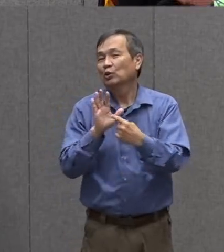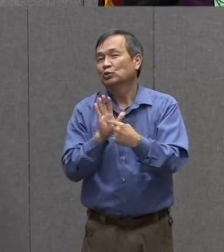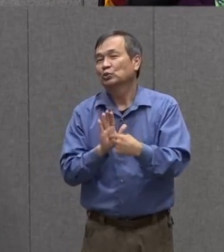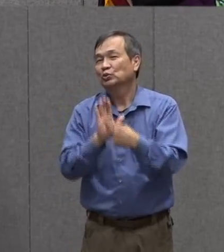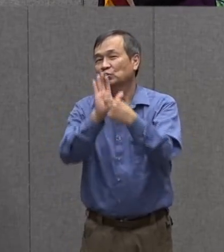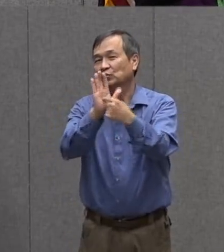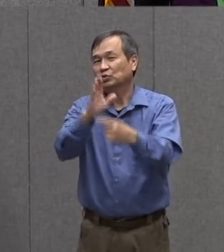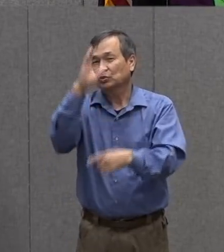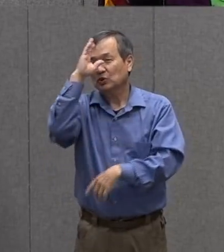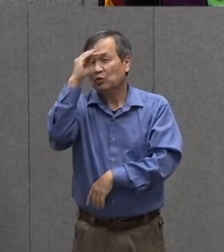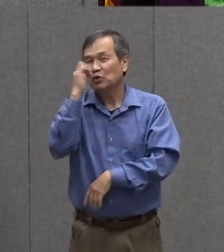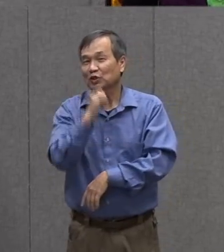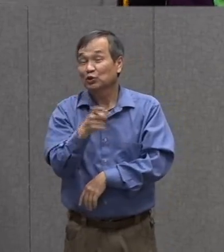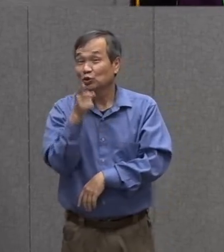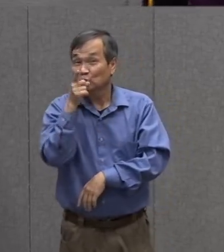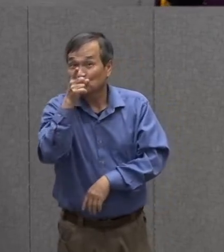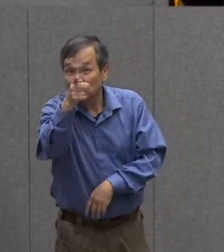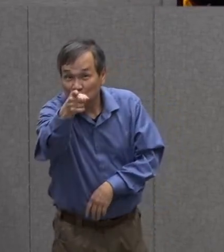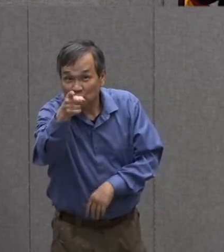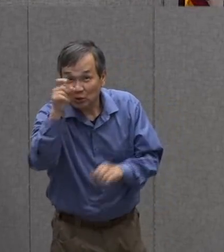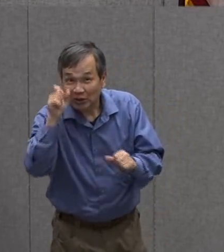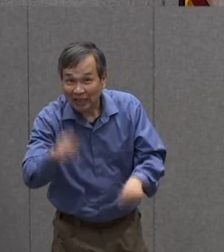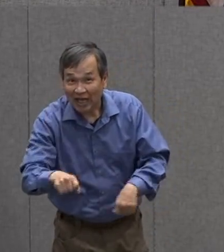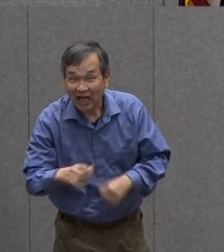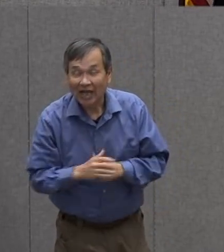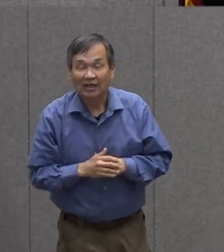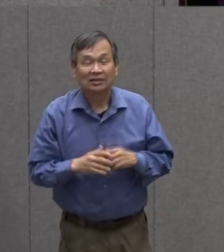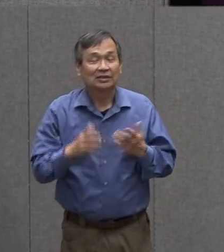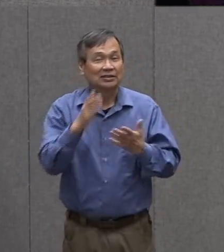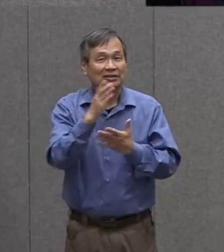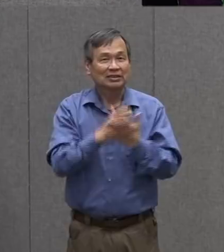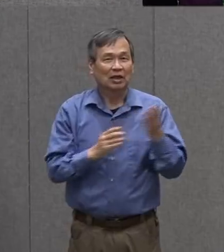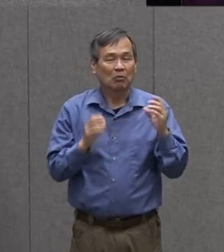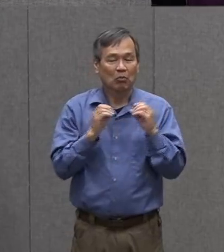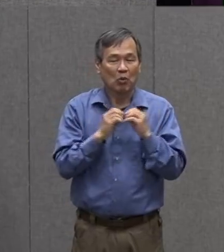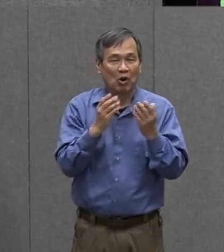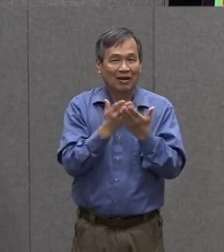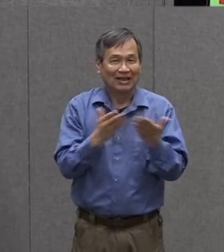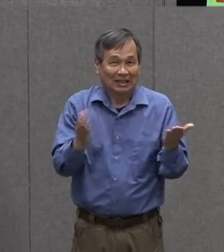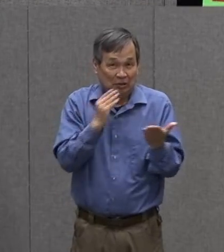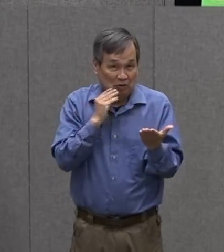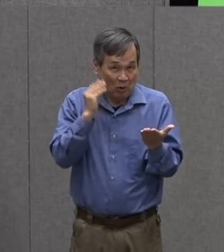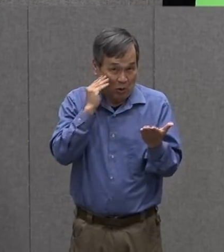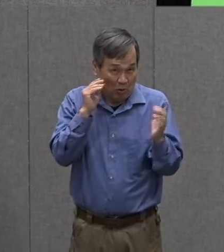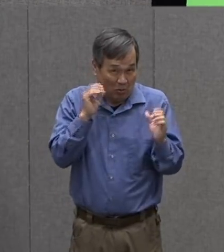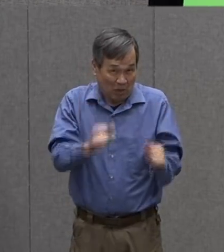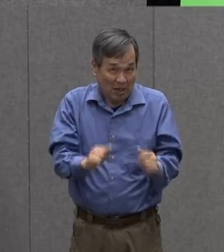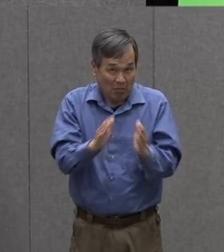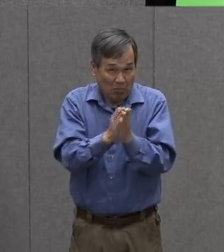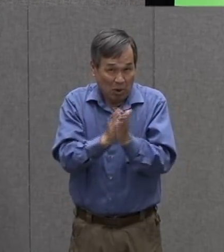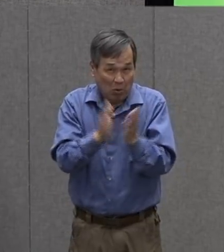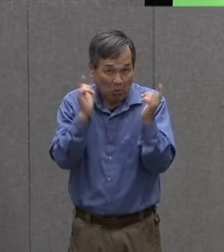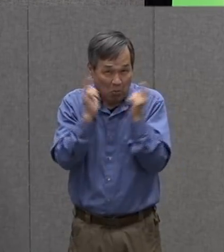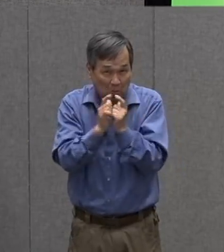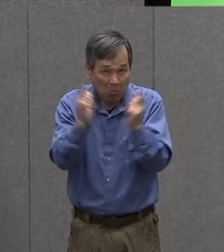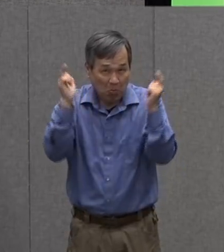boys and girls what they can do if they have just a couple more supplies at home and you want to make a bigger book